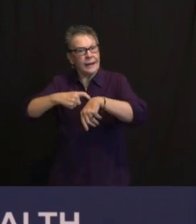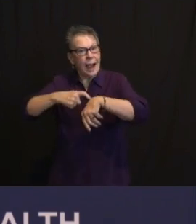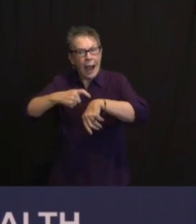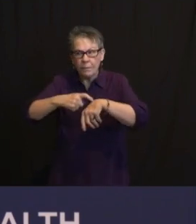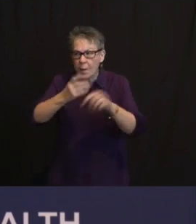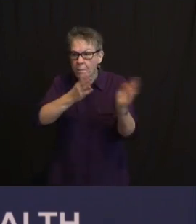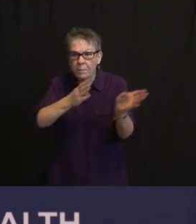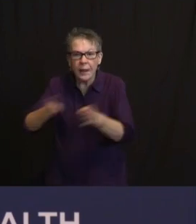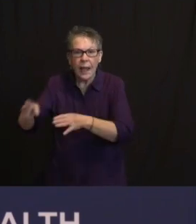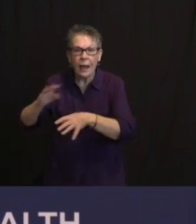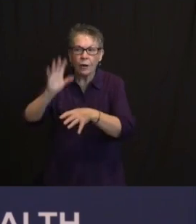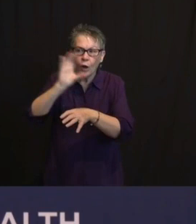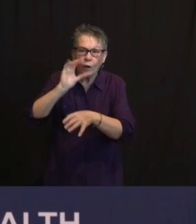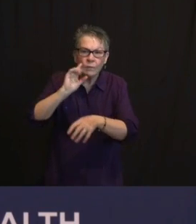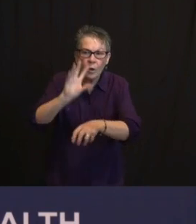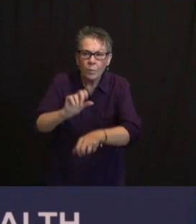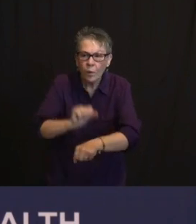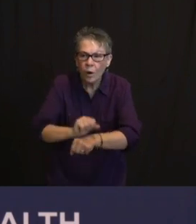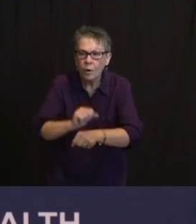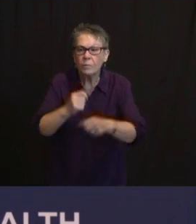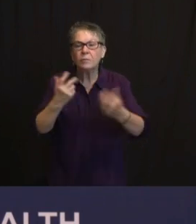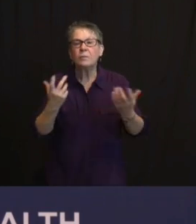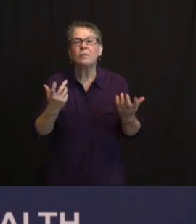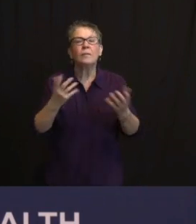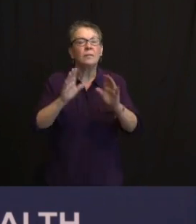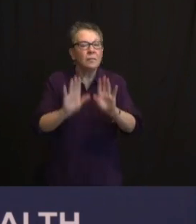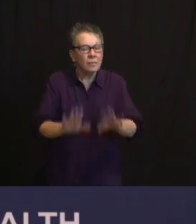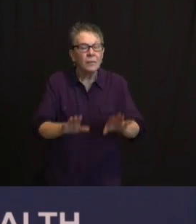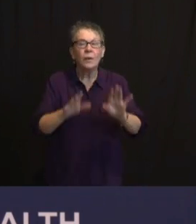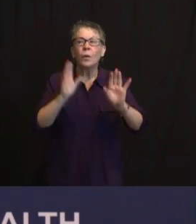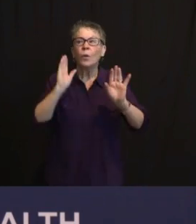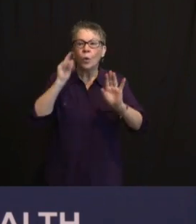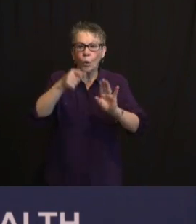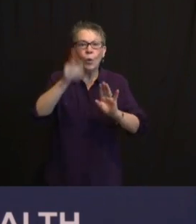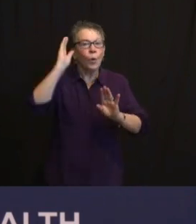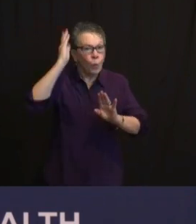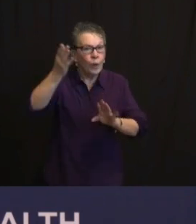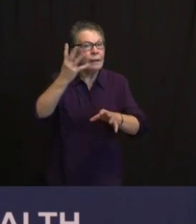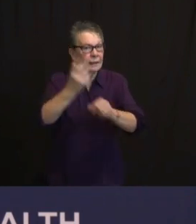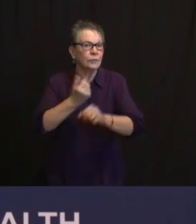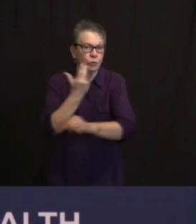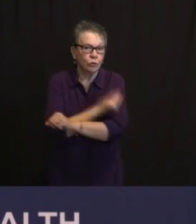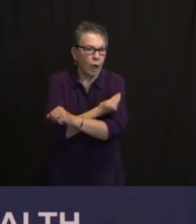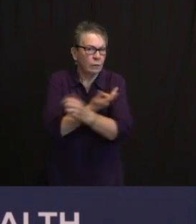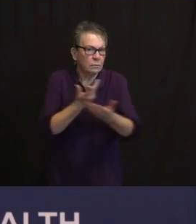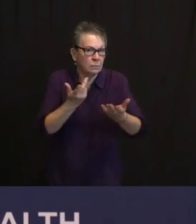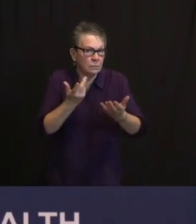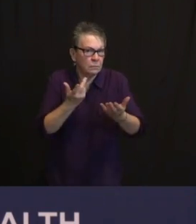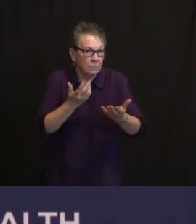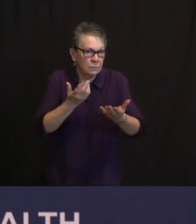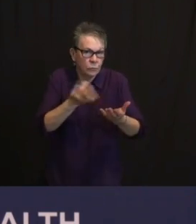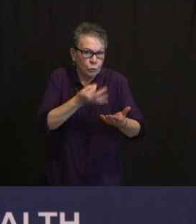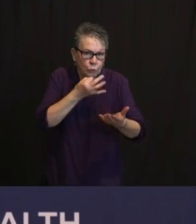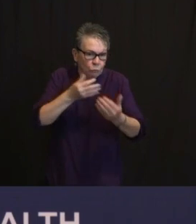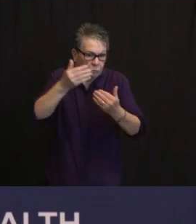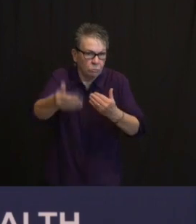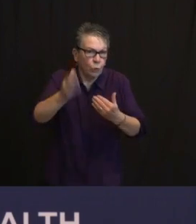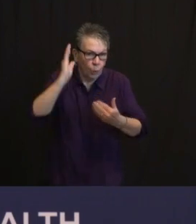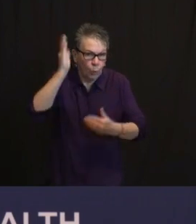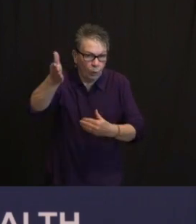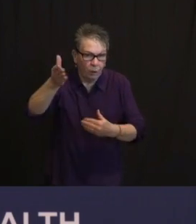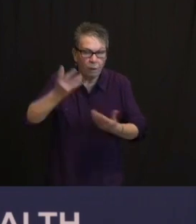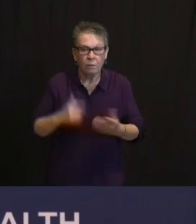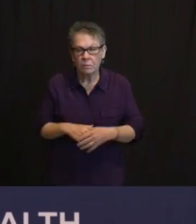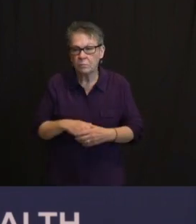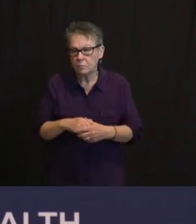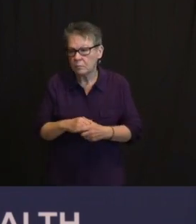FIZER OR MODERNA. HOW MUCH DID INCREASED EXPECTATION FACTOR IN? CERTAINLY FACTOR IN. LESS SO